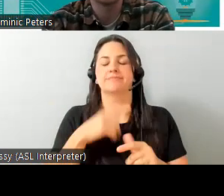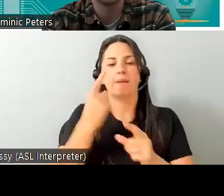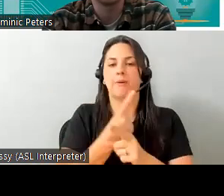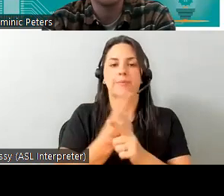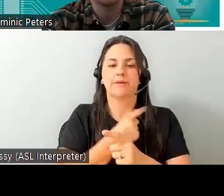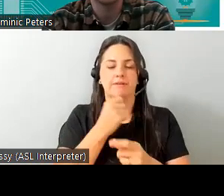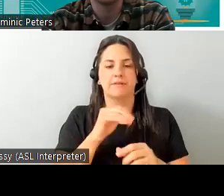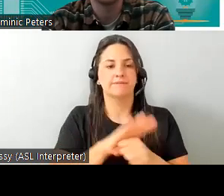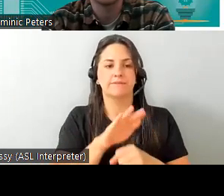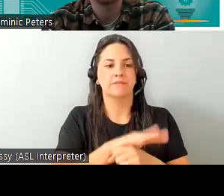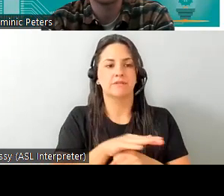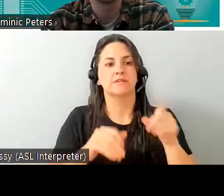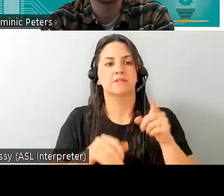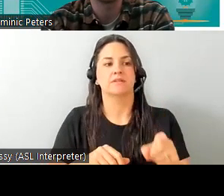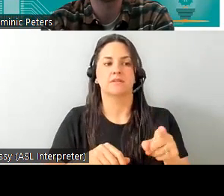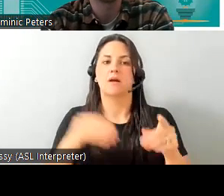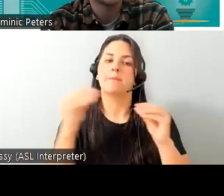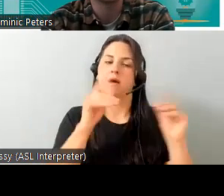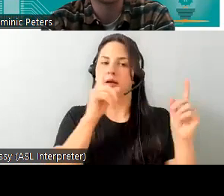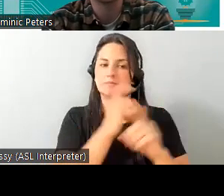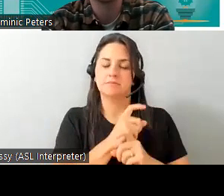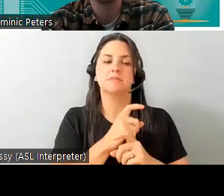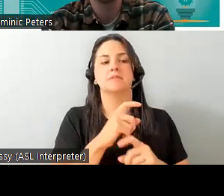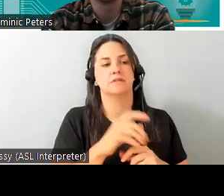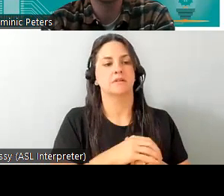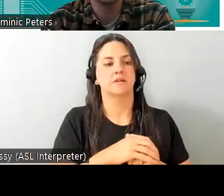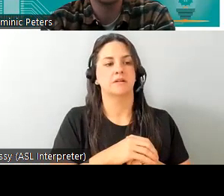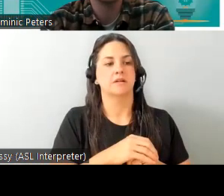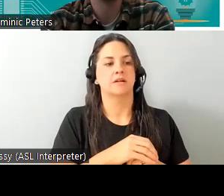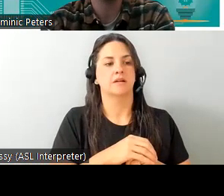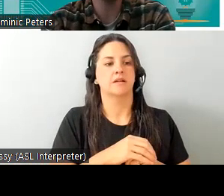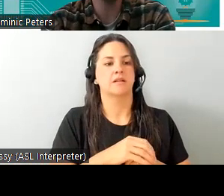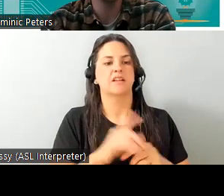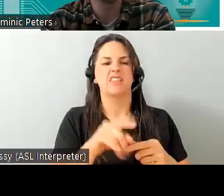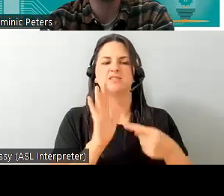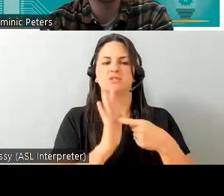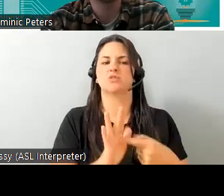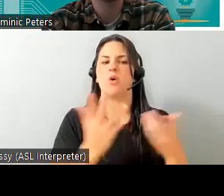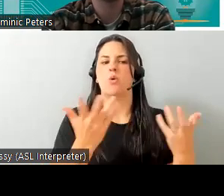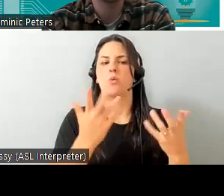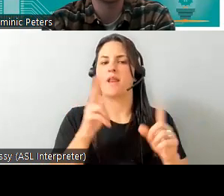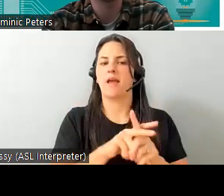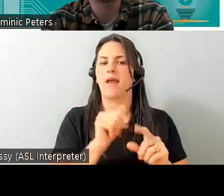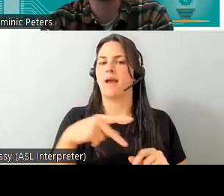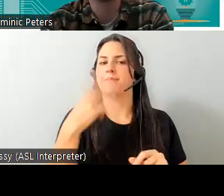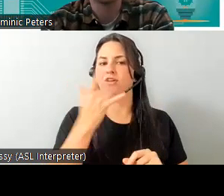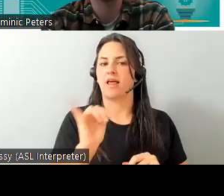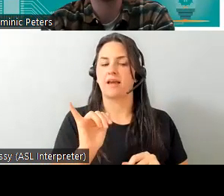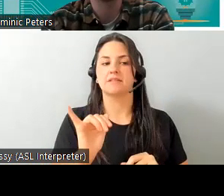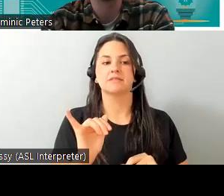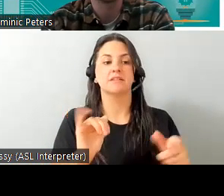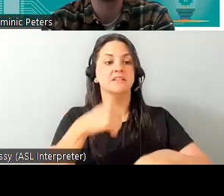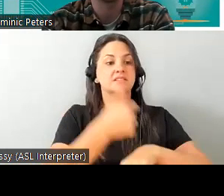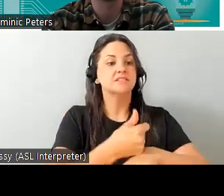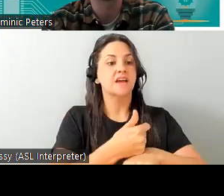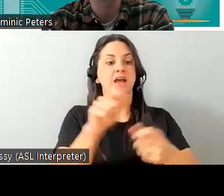see some early wireframes that we've developed that look show what the application will look like it works on a basis of setting up sequential prompts